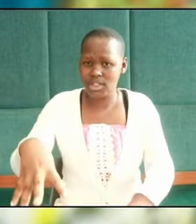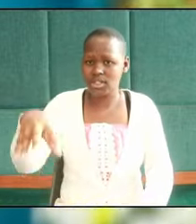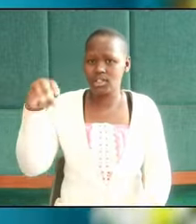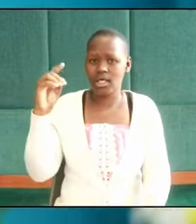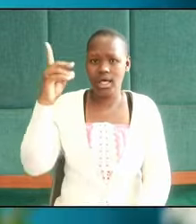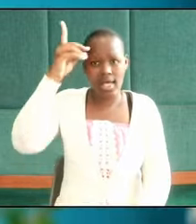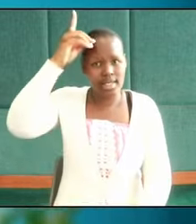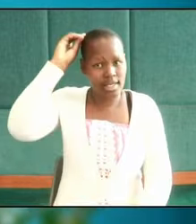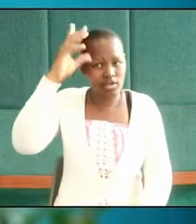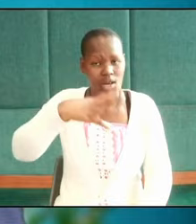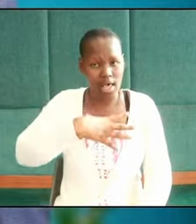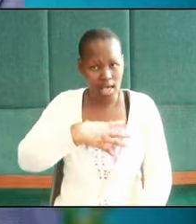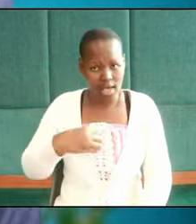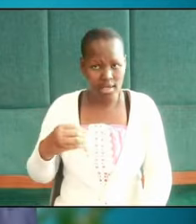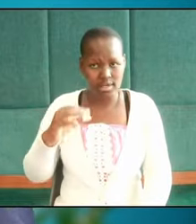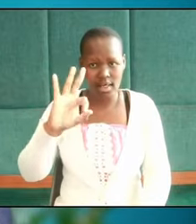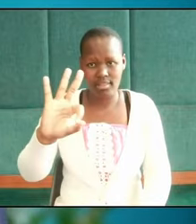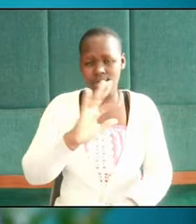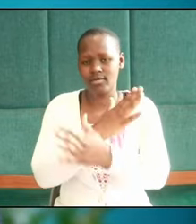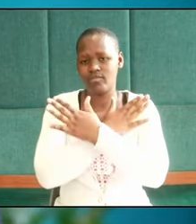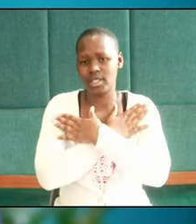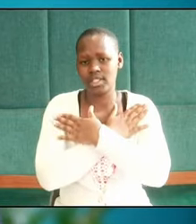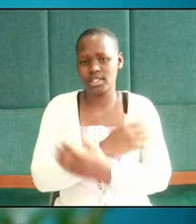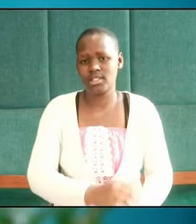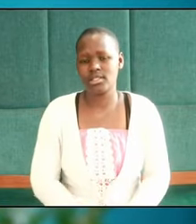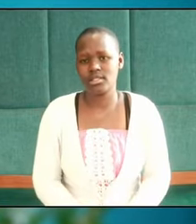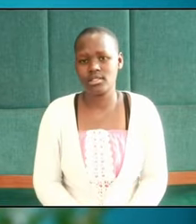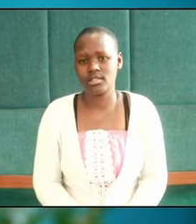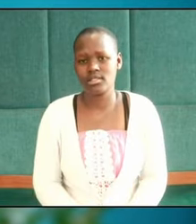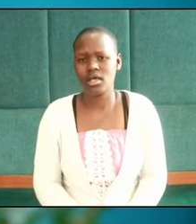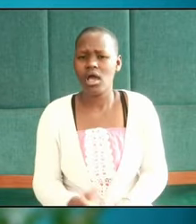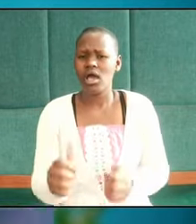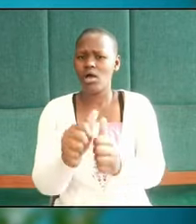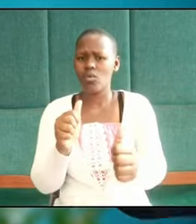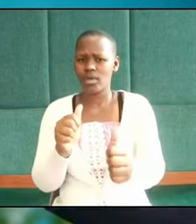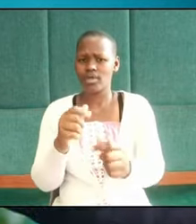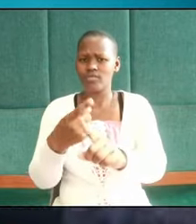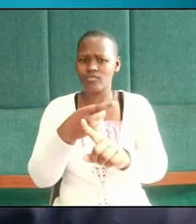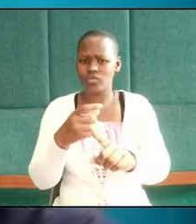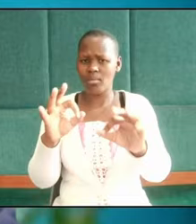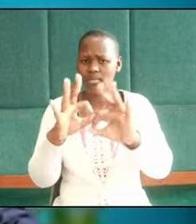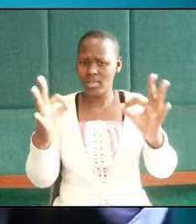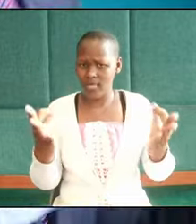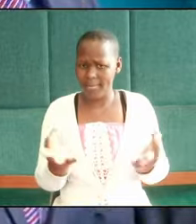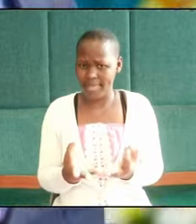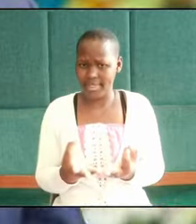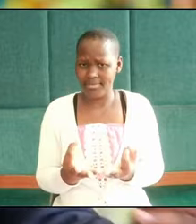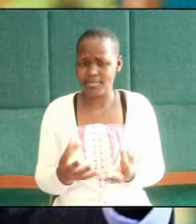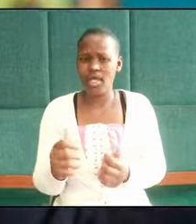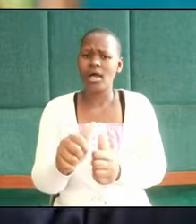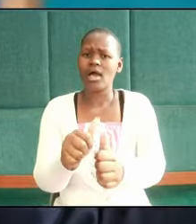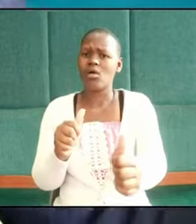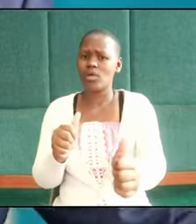and his three friends away from family away